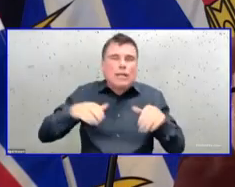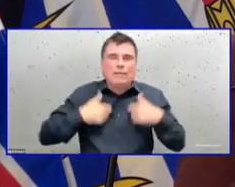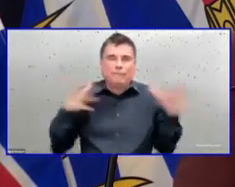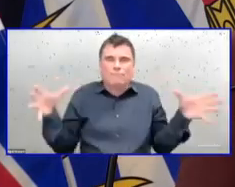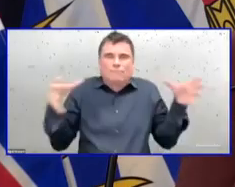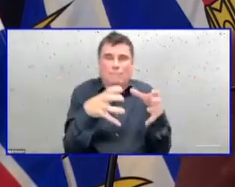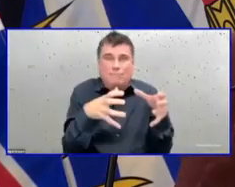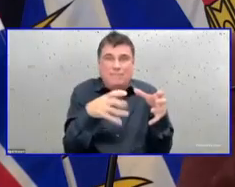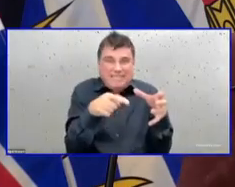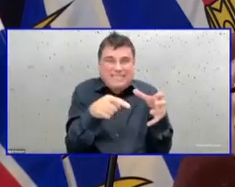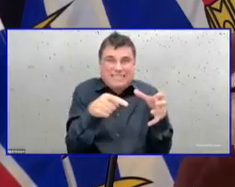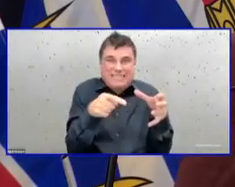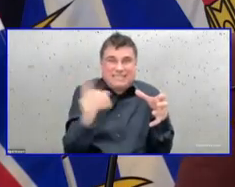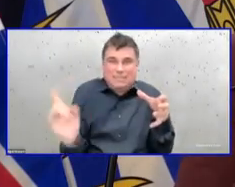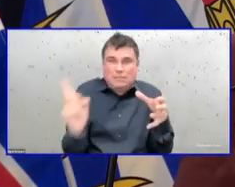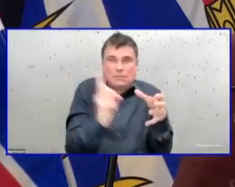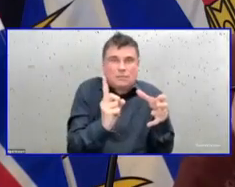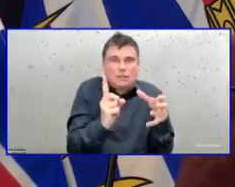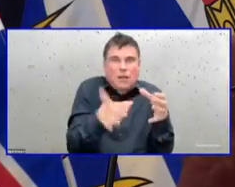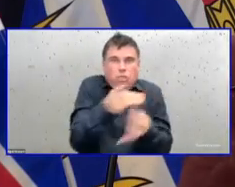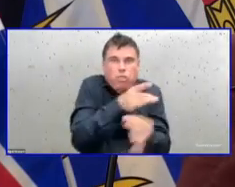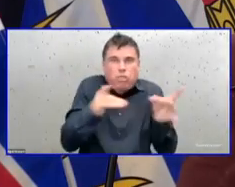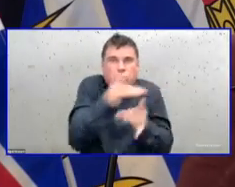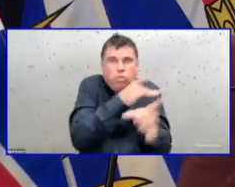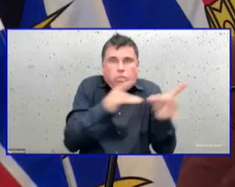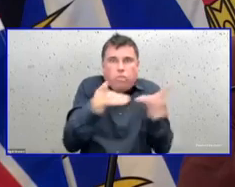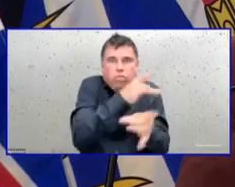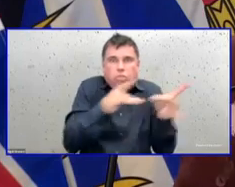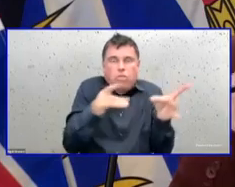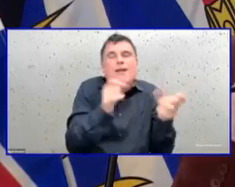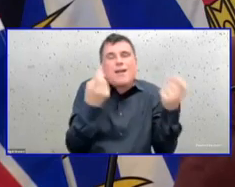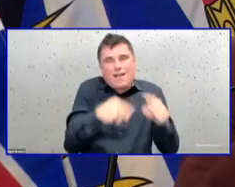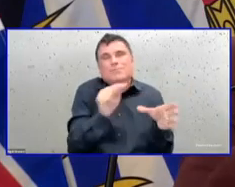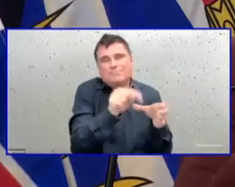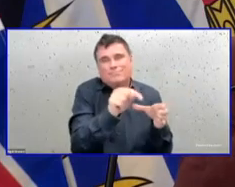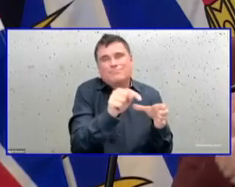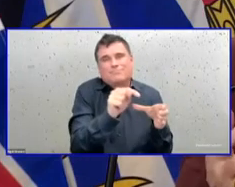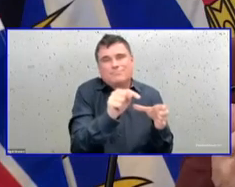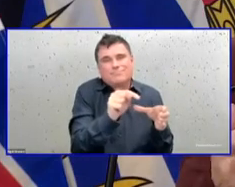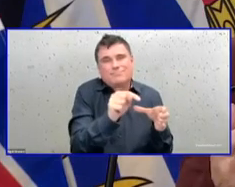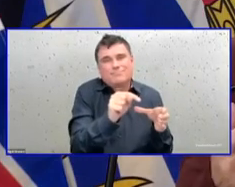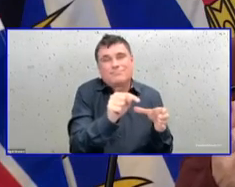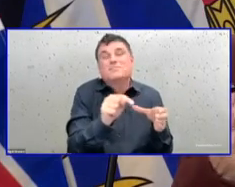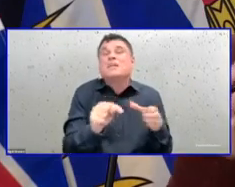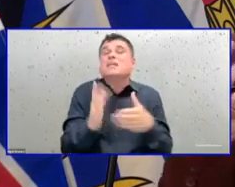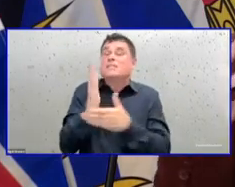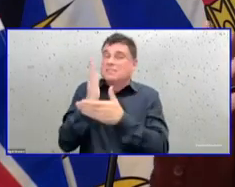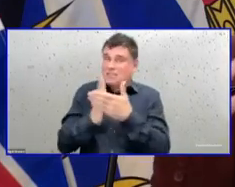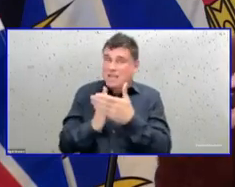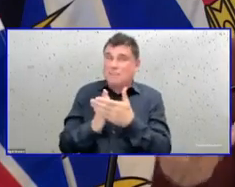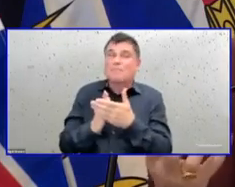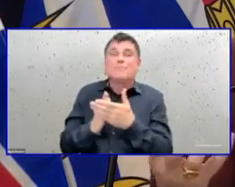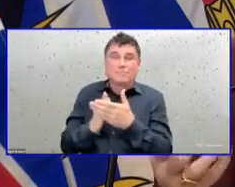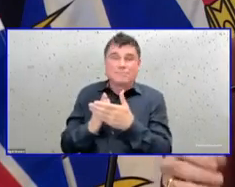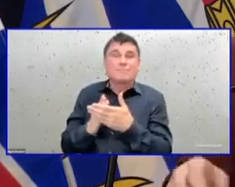been some large events that have happened in a community and that has led to transmission. And